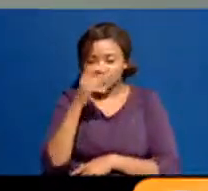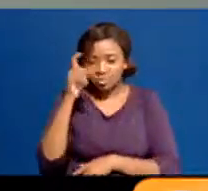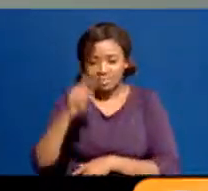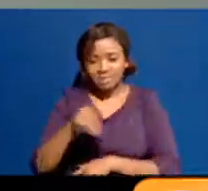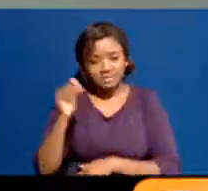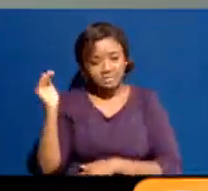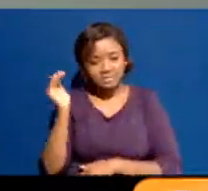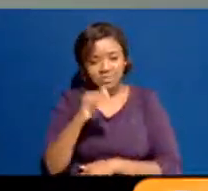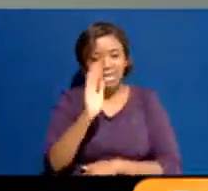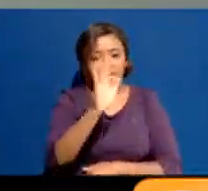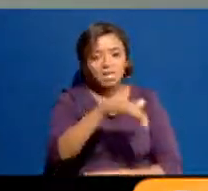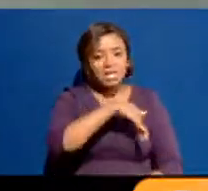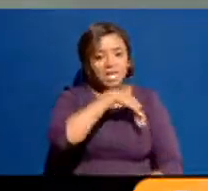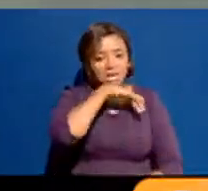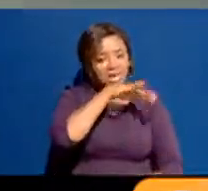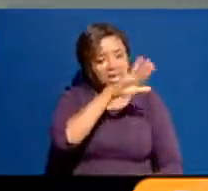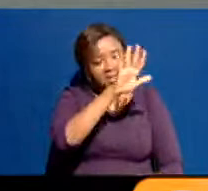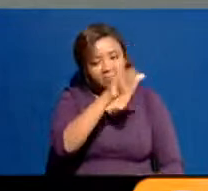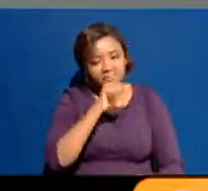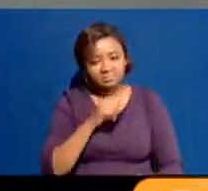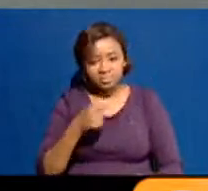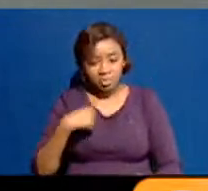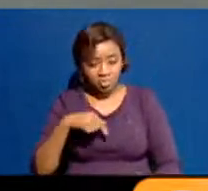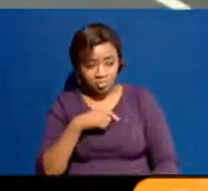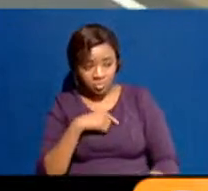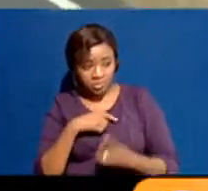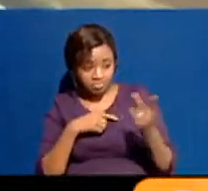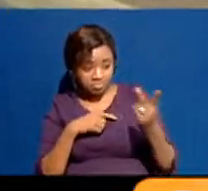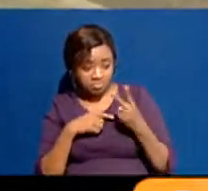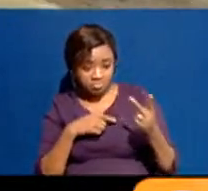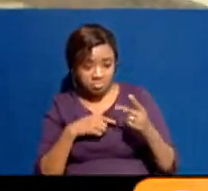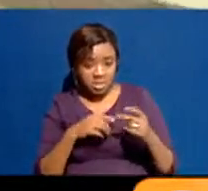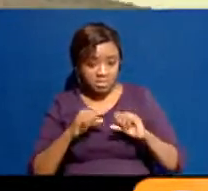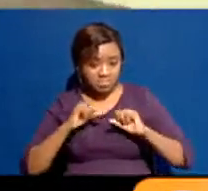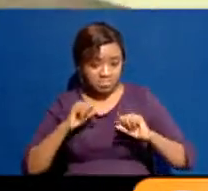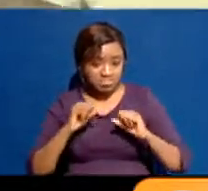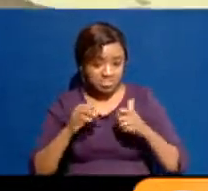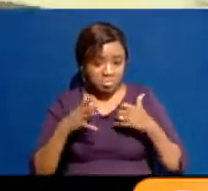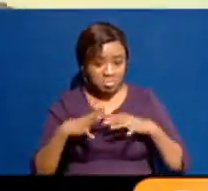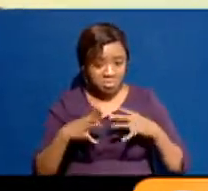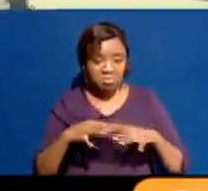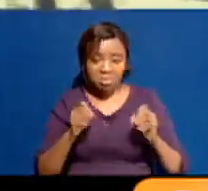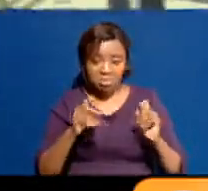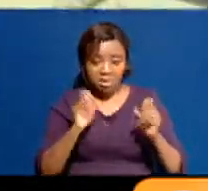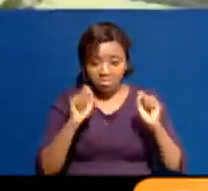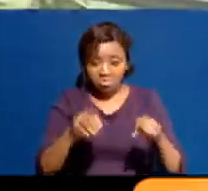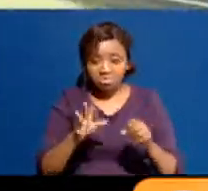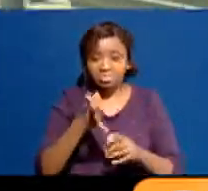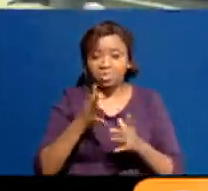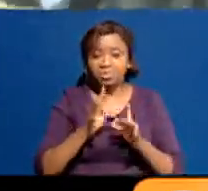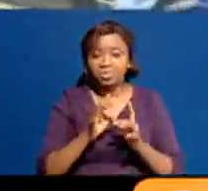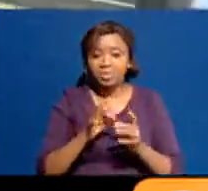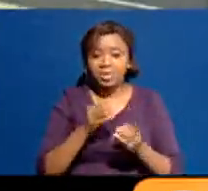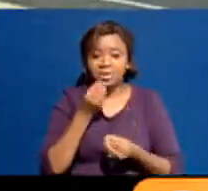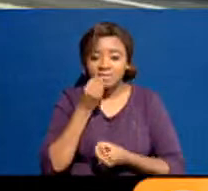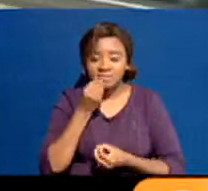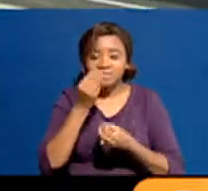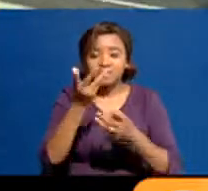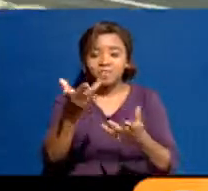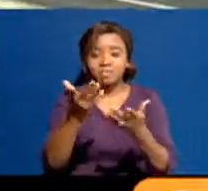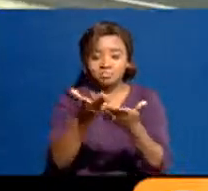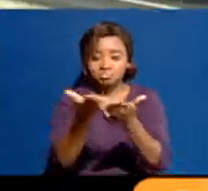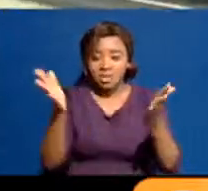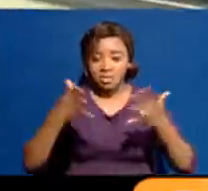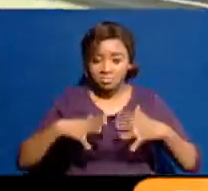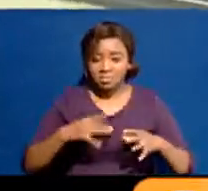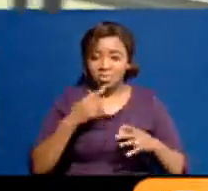can we, state person to state person, issue a statement to the country to de-escalate and to say, will talk and